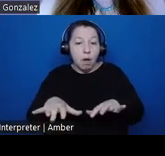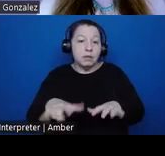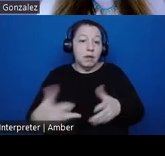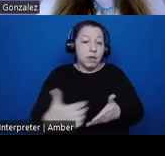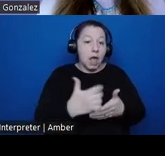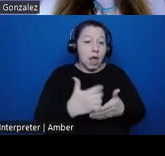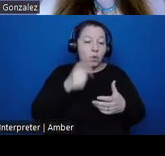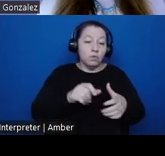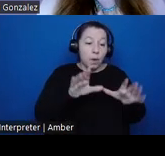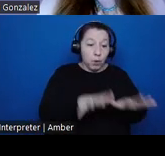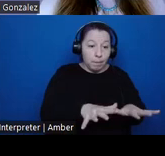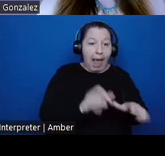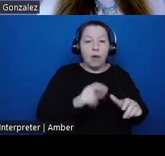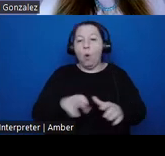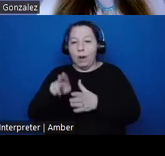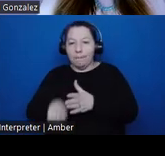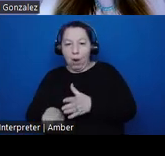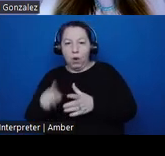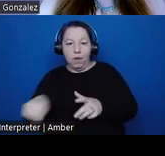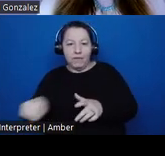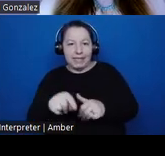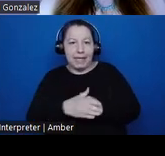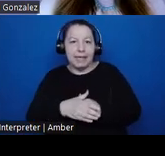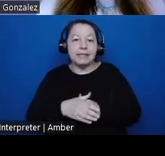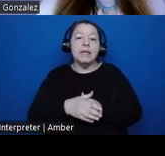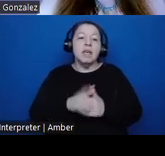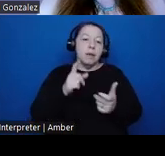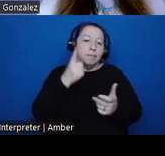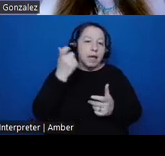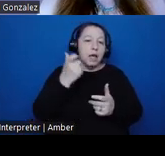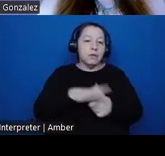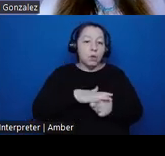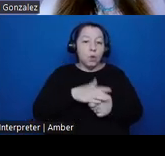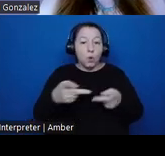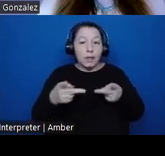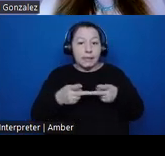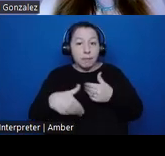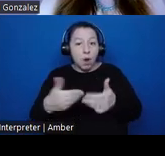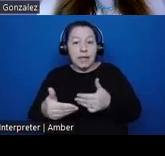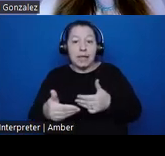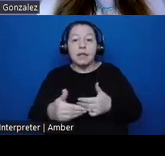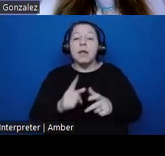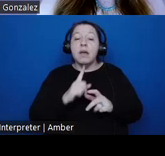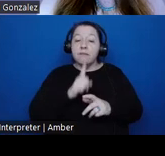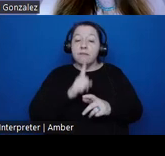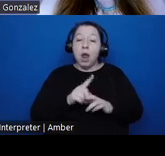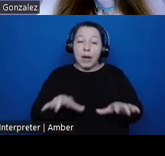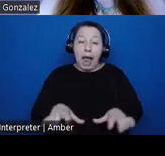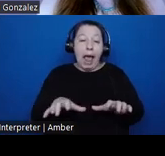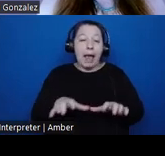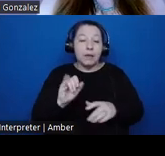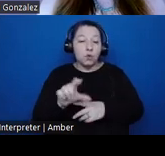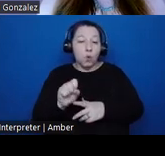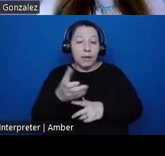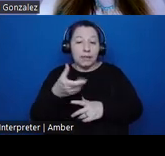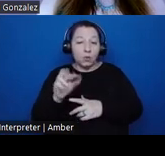This is due both to the local site formation processes. We're dealing with highly active soils and on the Grand Ronde reservation, as well